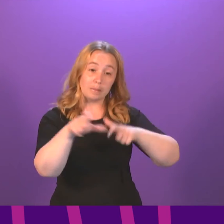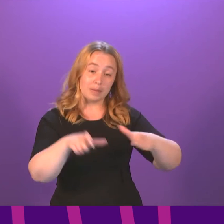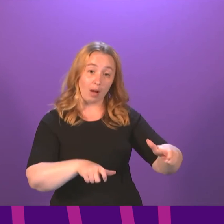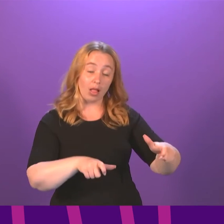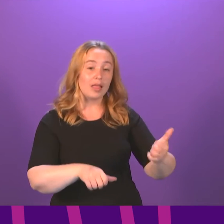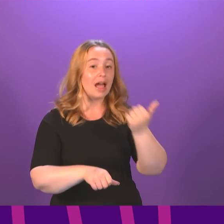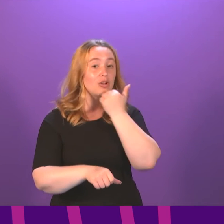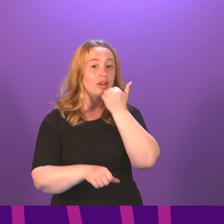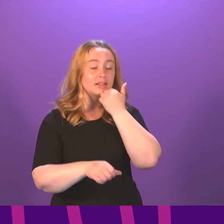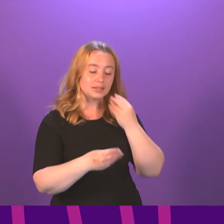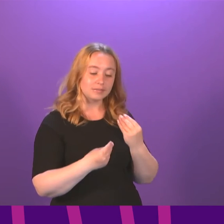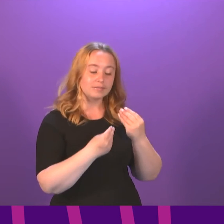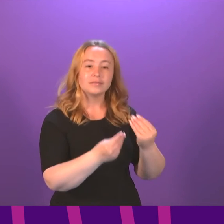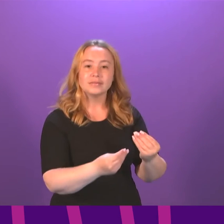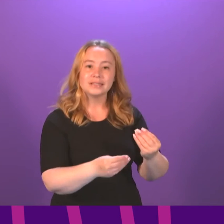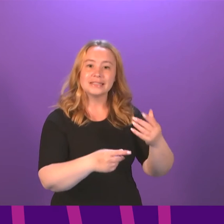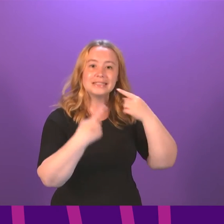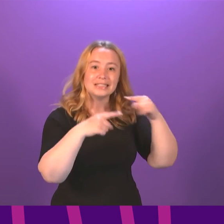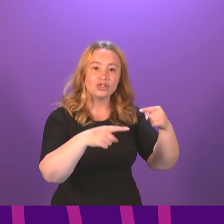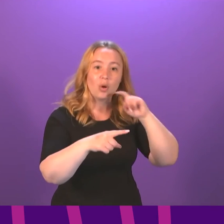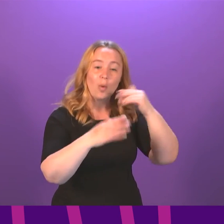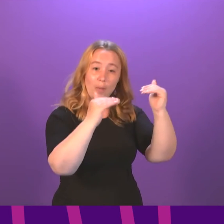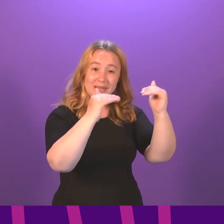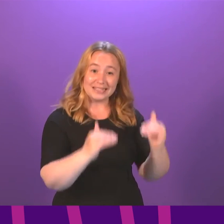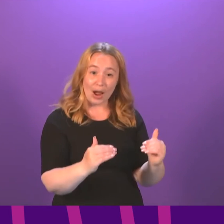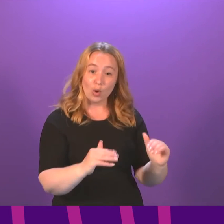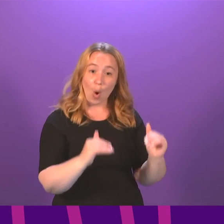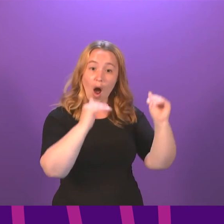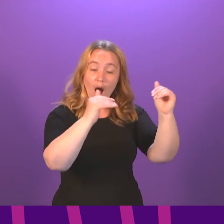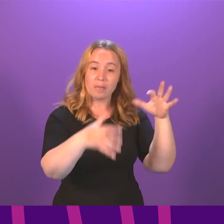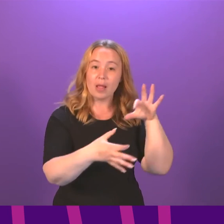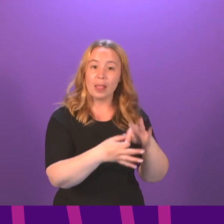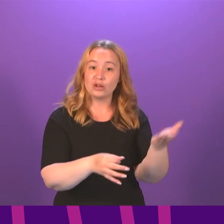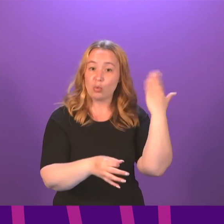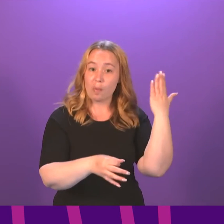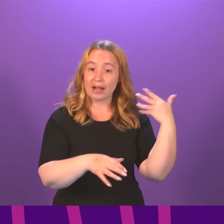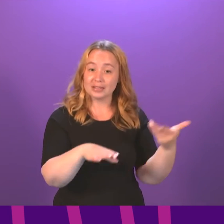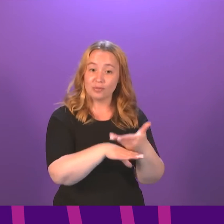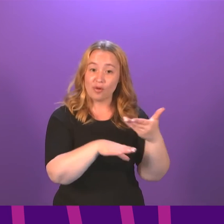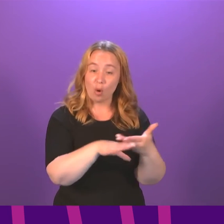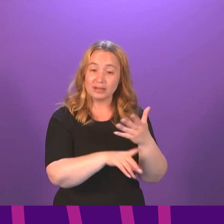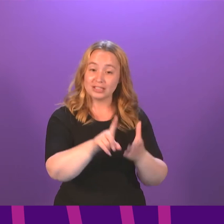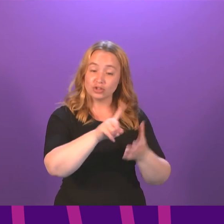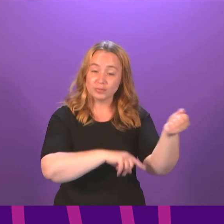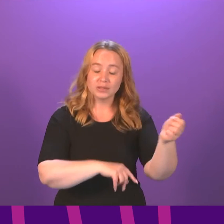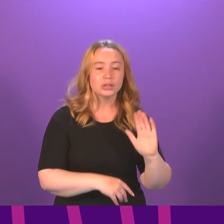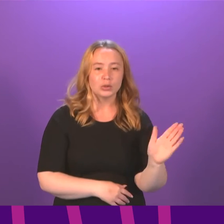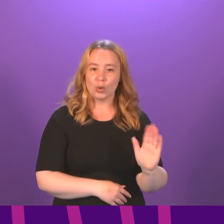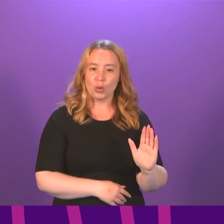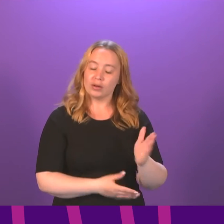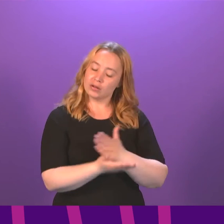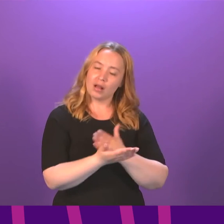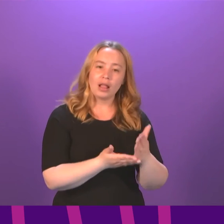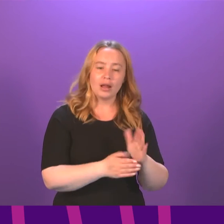given to them by their teachers will not be marked down or up because of their school's past performance, and I am absolutely clear about that.